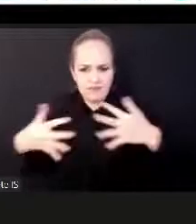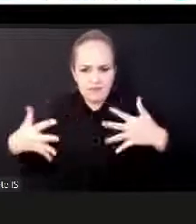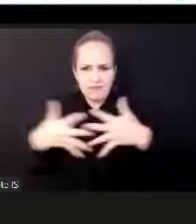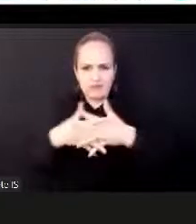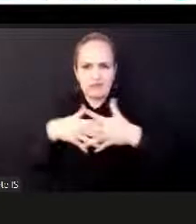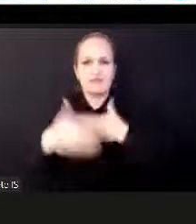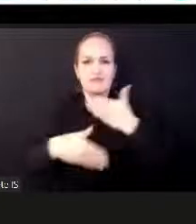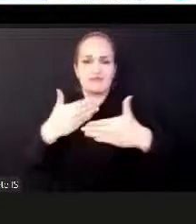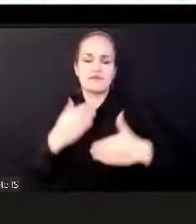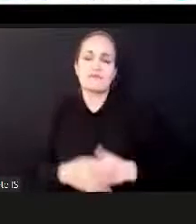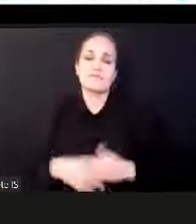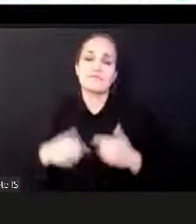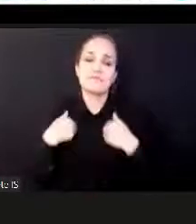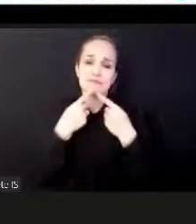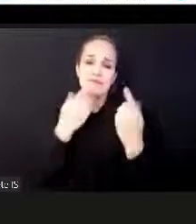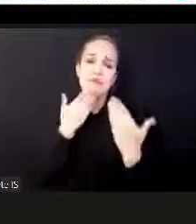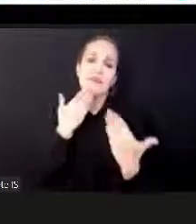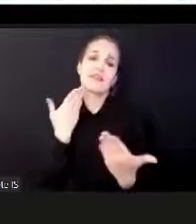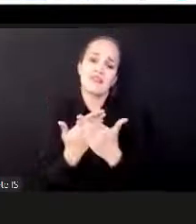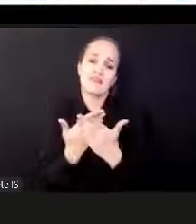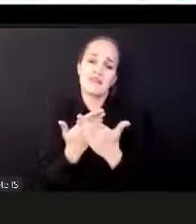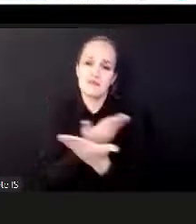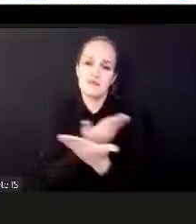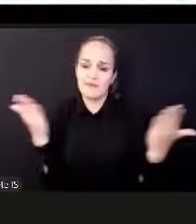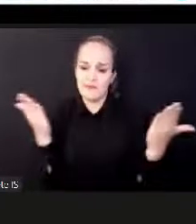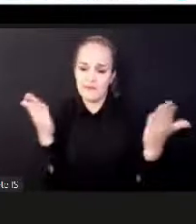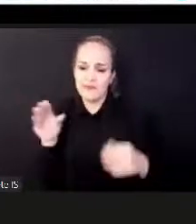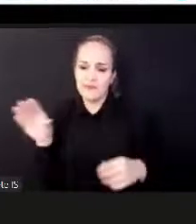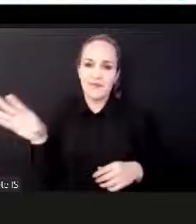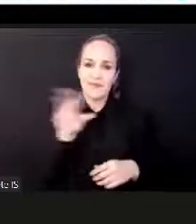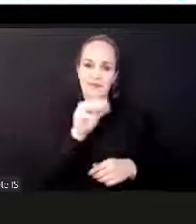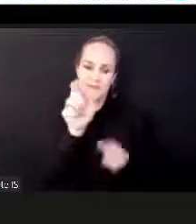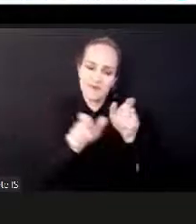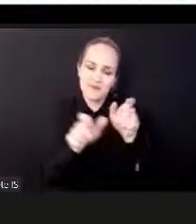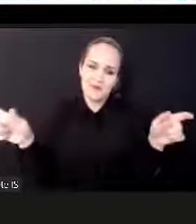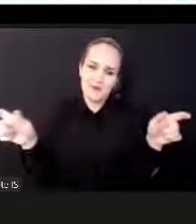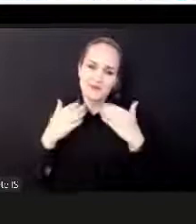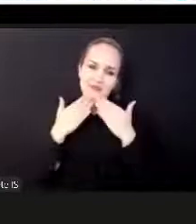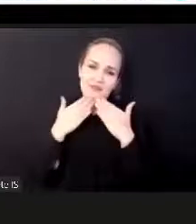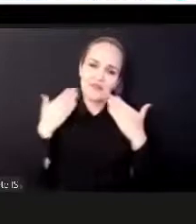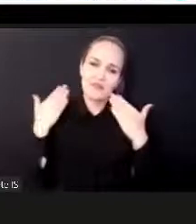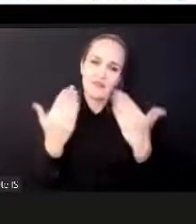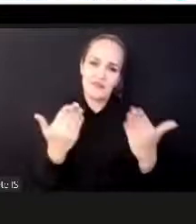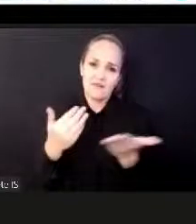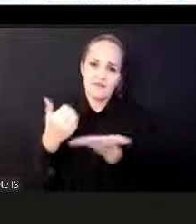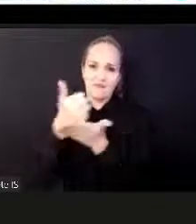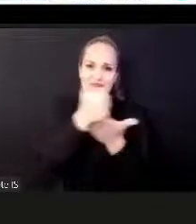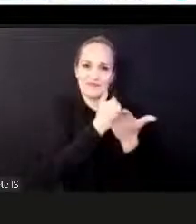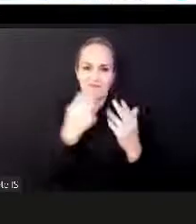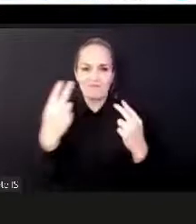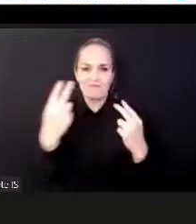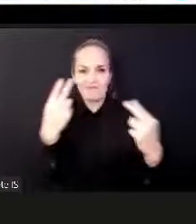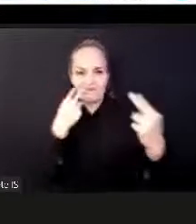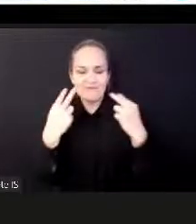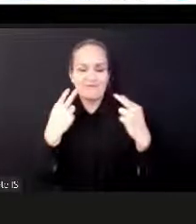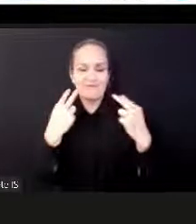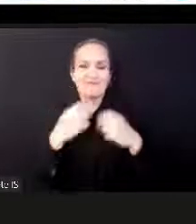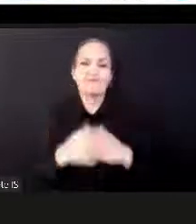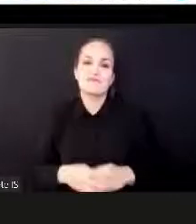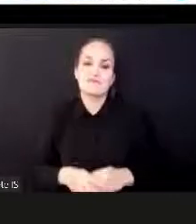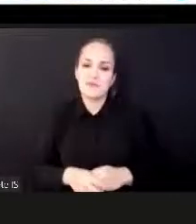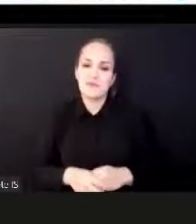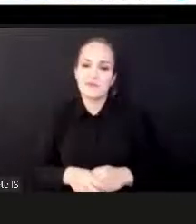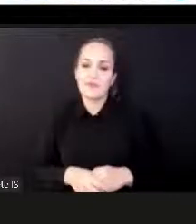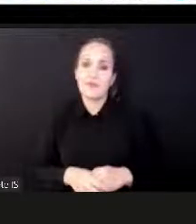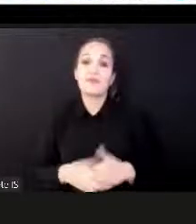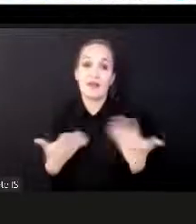I'm sure that this is a concrete step for our continuing cooperation in this very important subject. Thank you